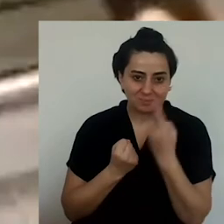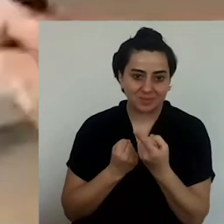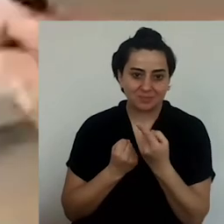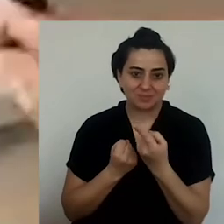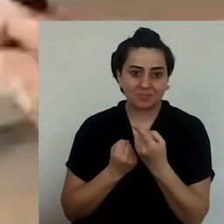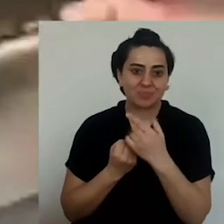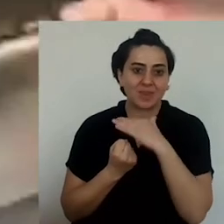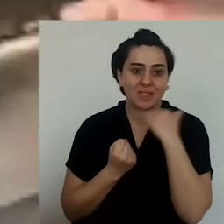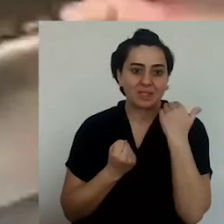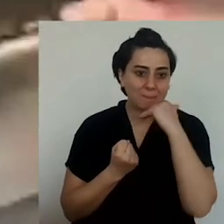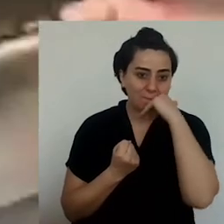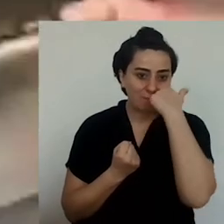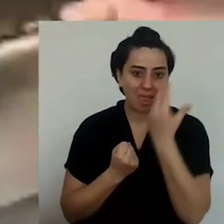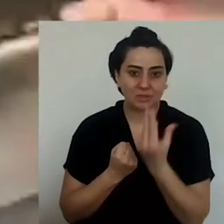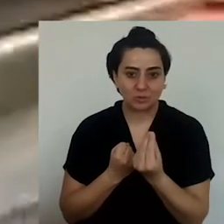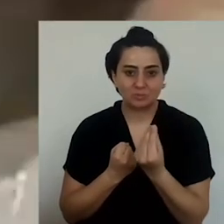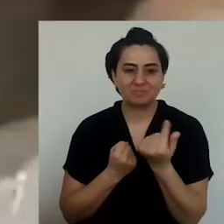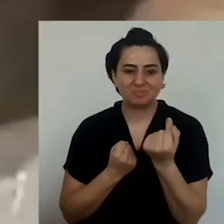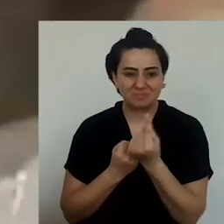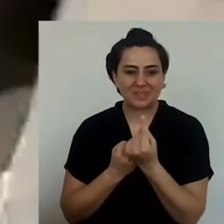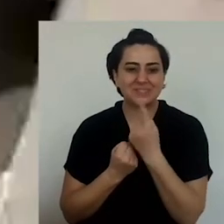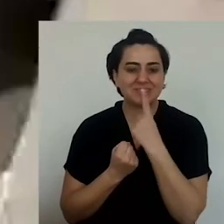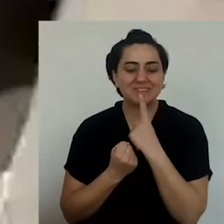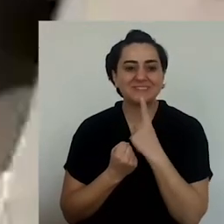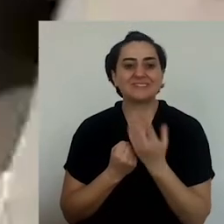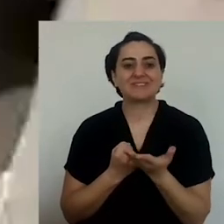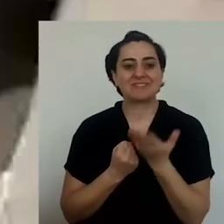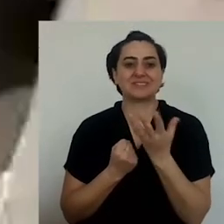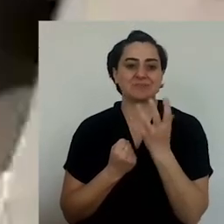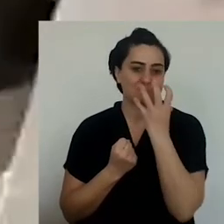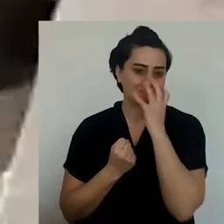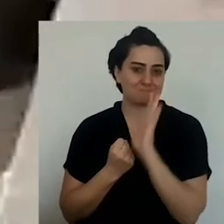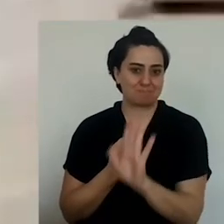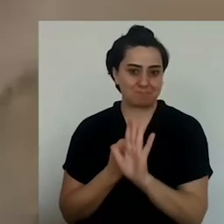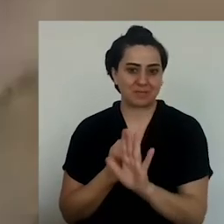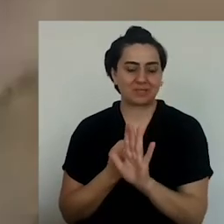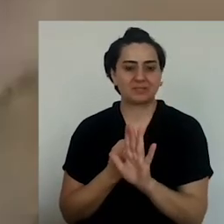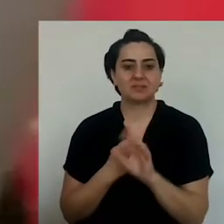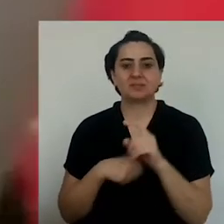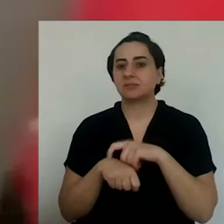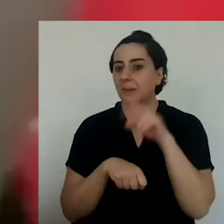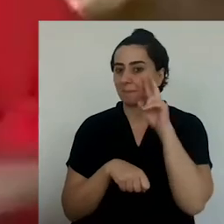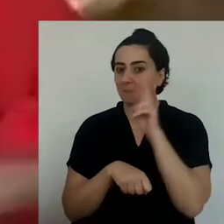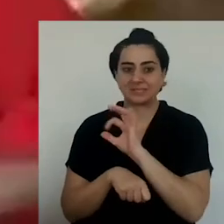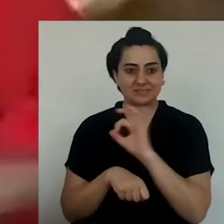I can in fact show you, looks very nice at the moment.